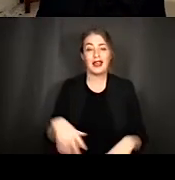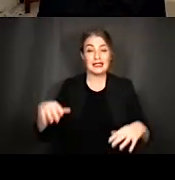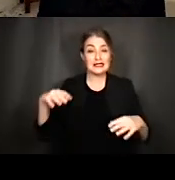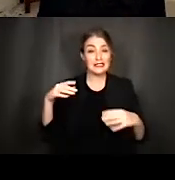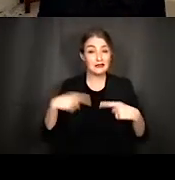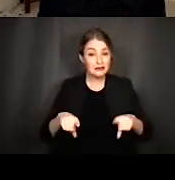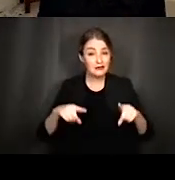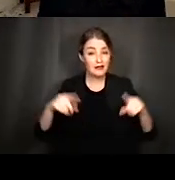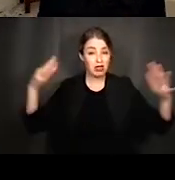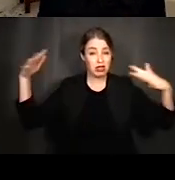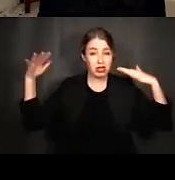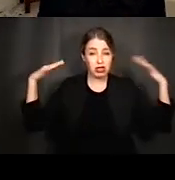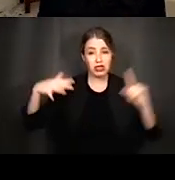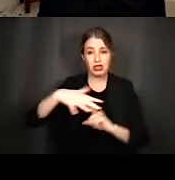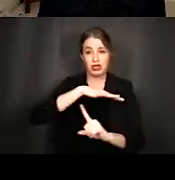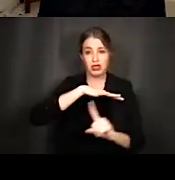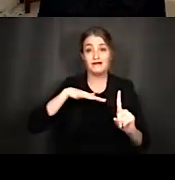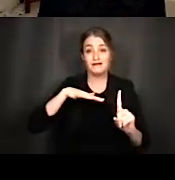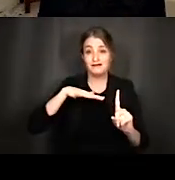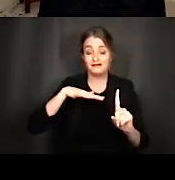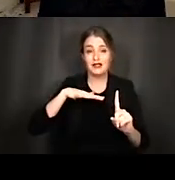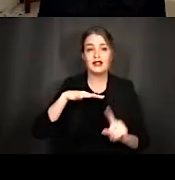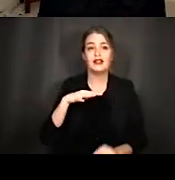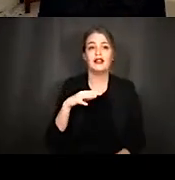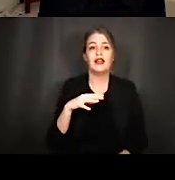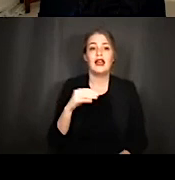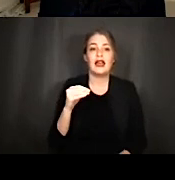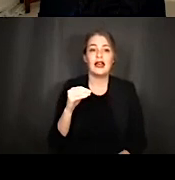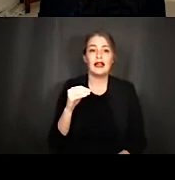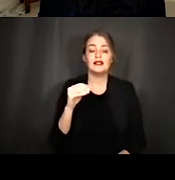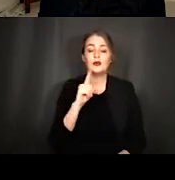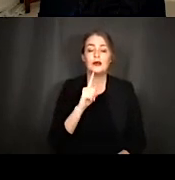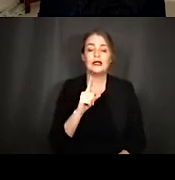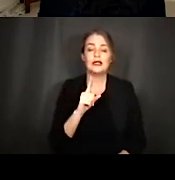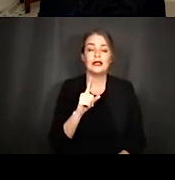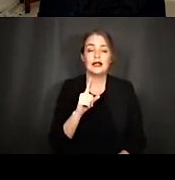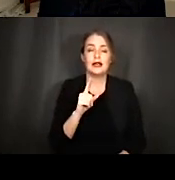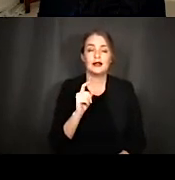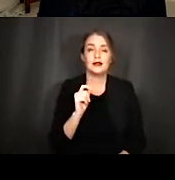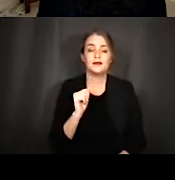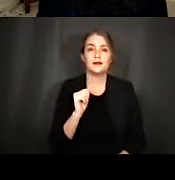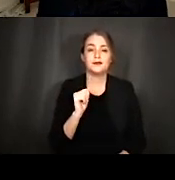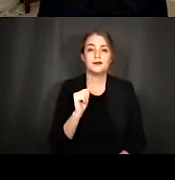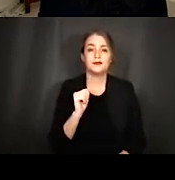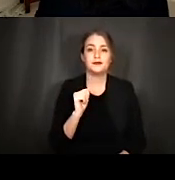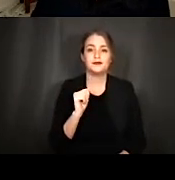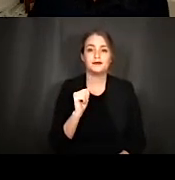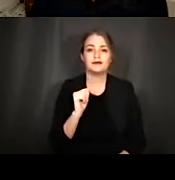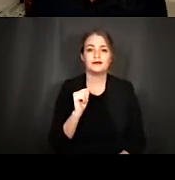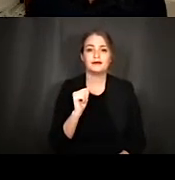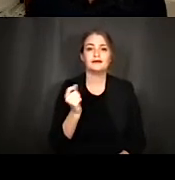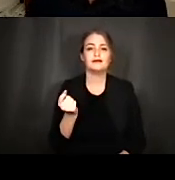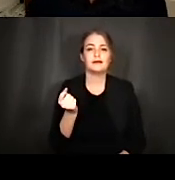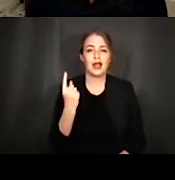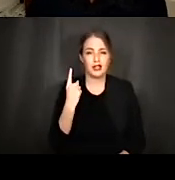and and really understand the